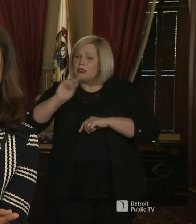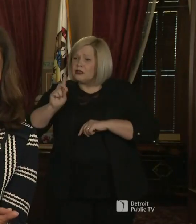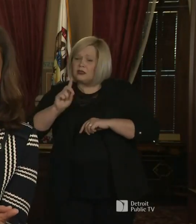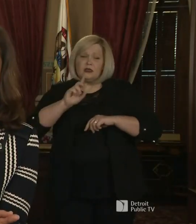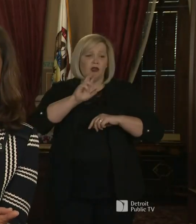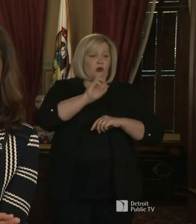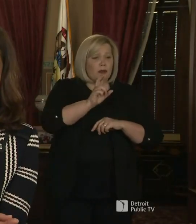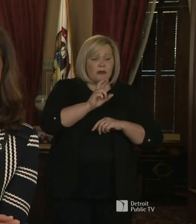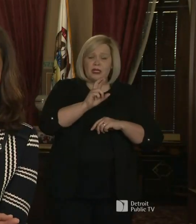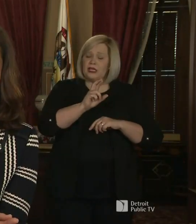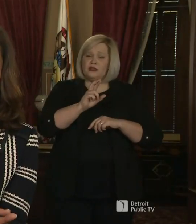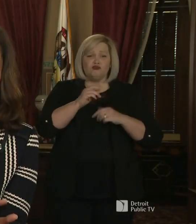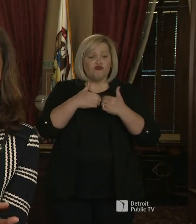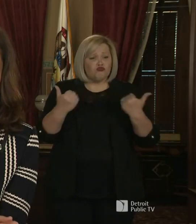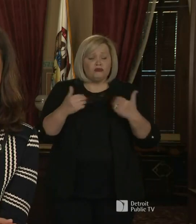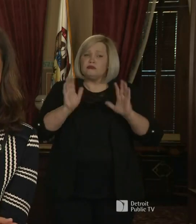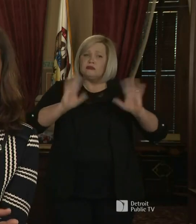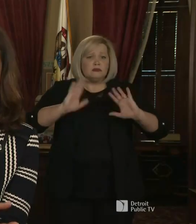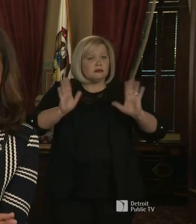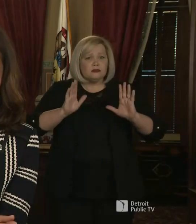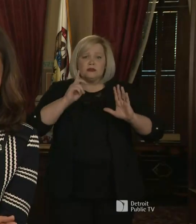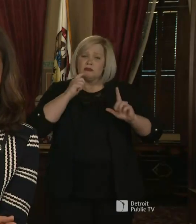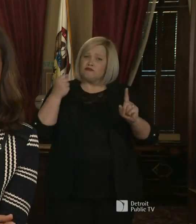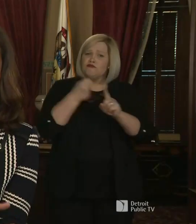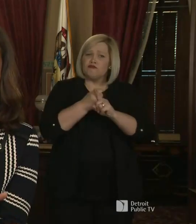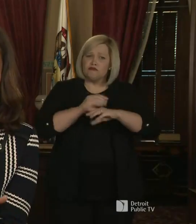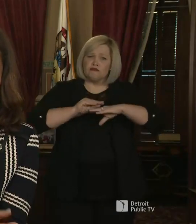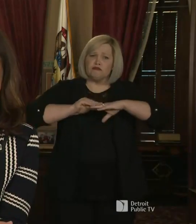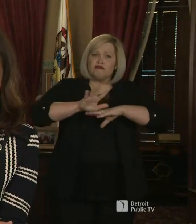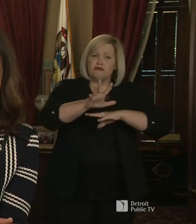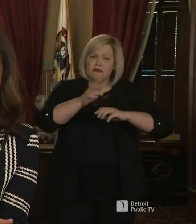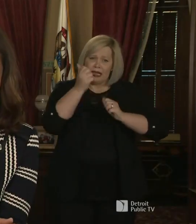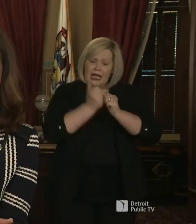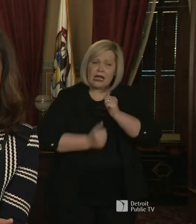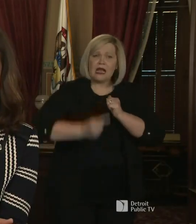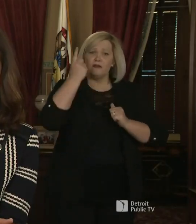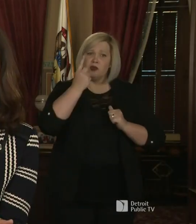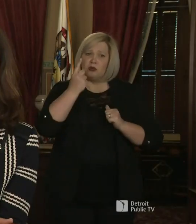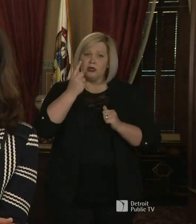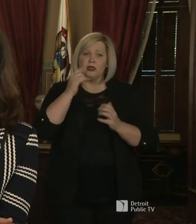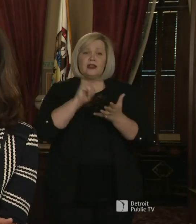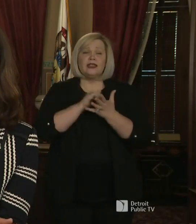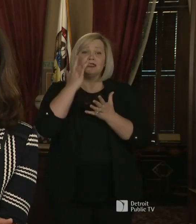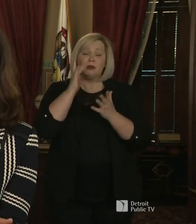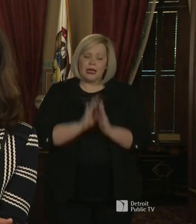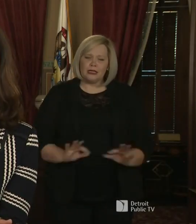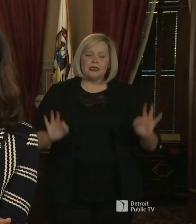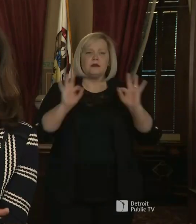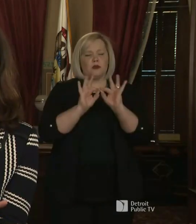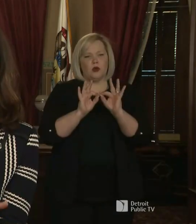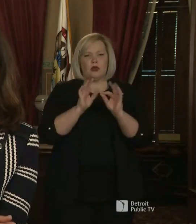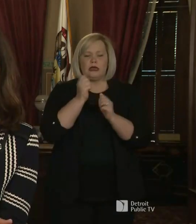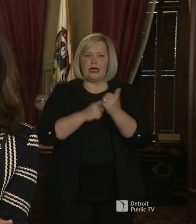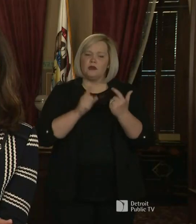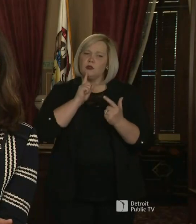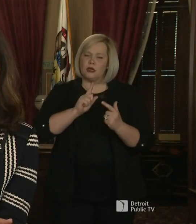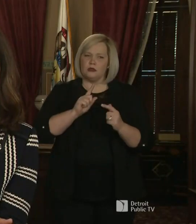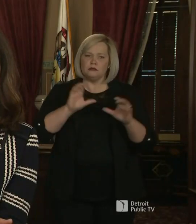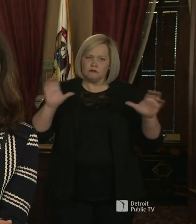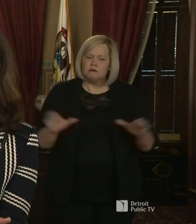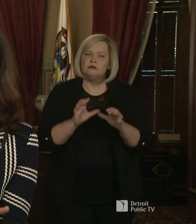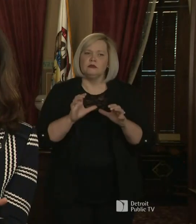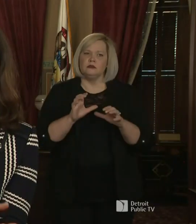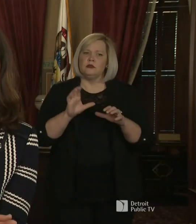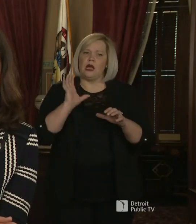discriminate. And that's precisely why it's so important that every single one of us takes this seriously and does our